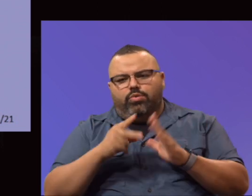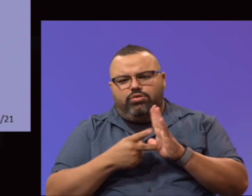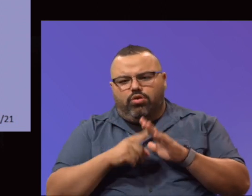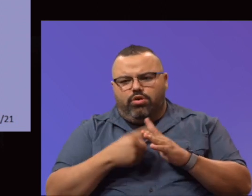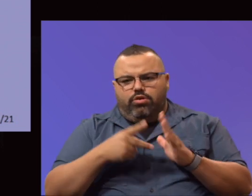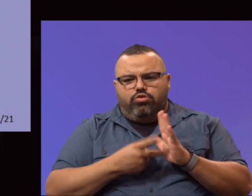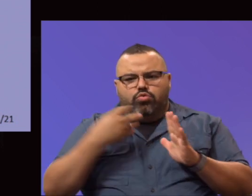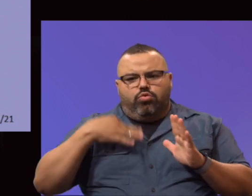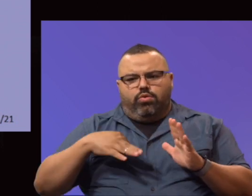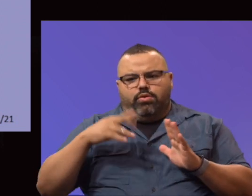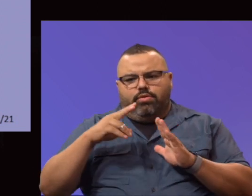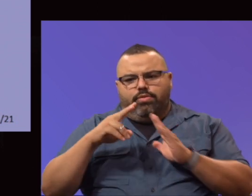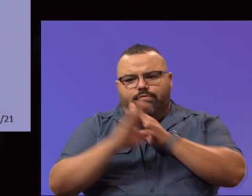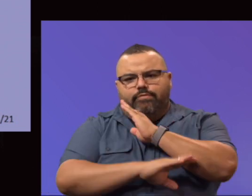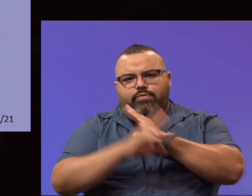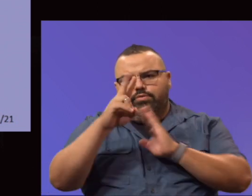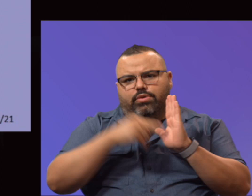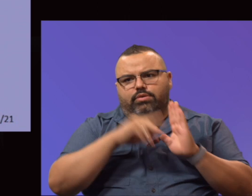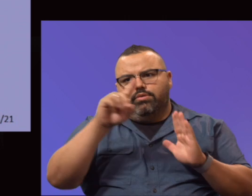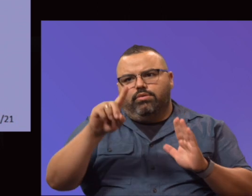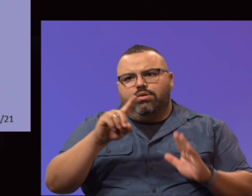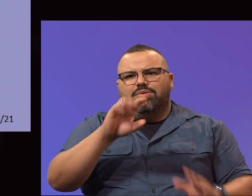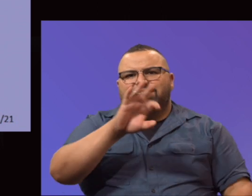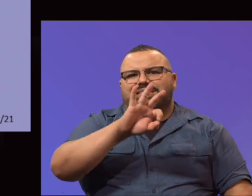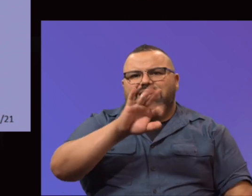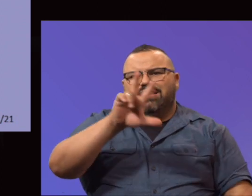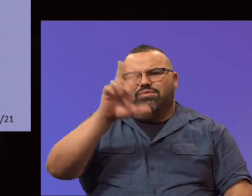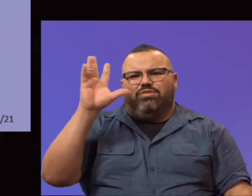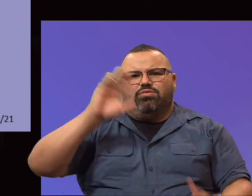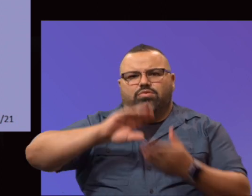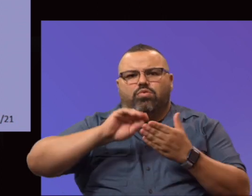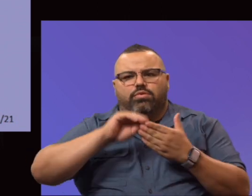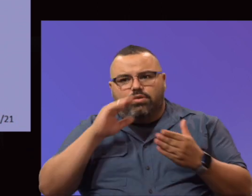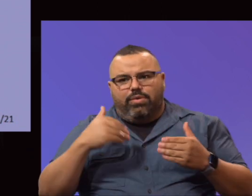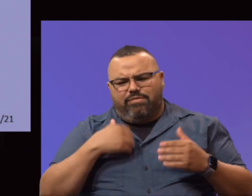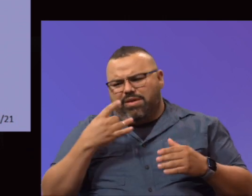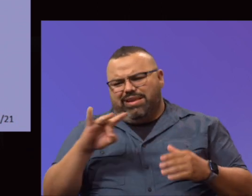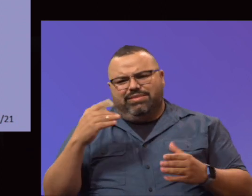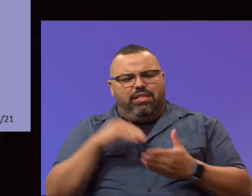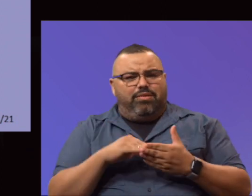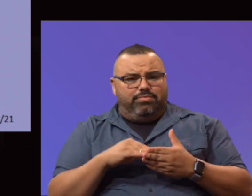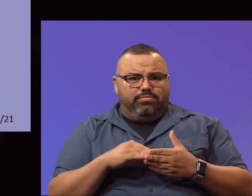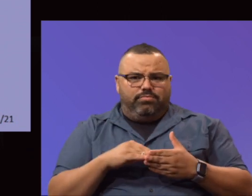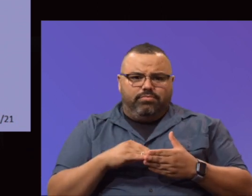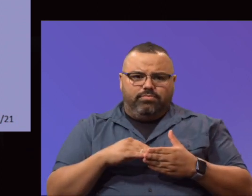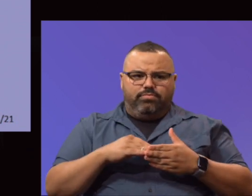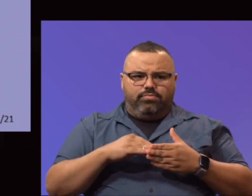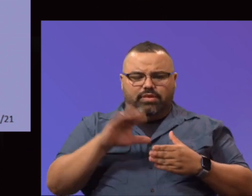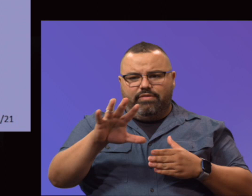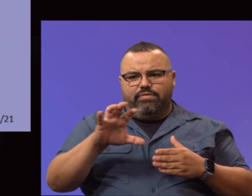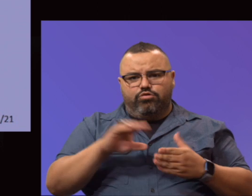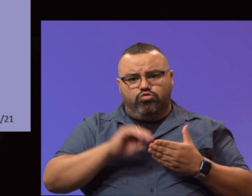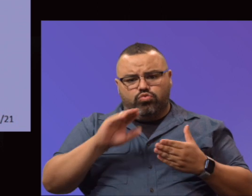back in the fall of 2001. It was 93 total students. And we had about 18,500